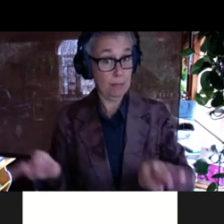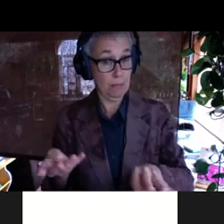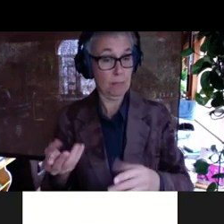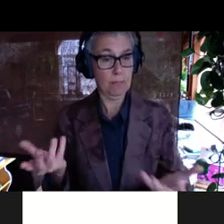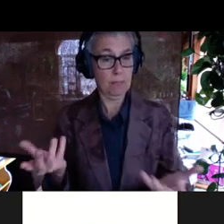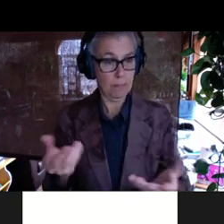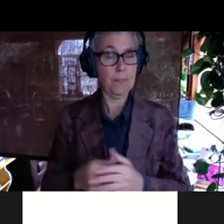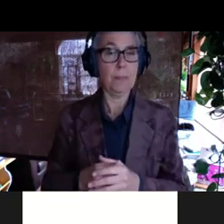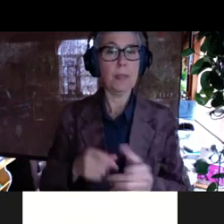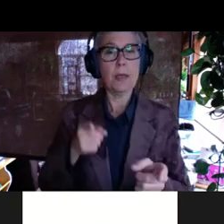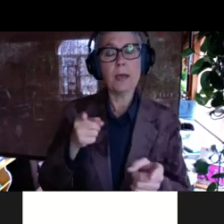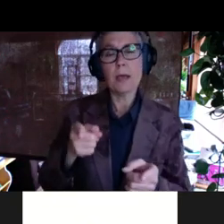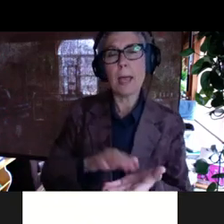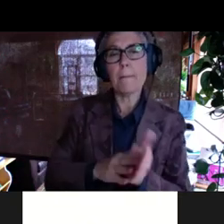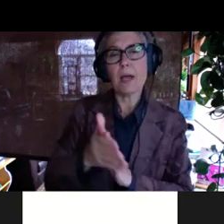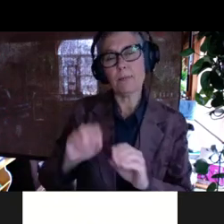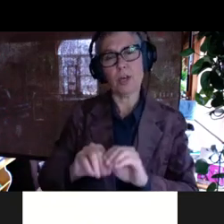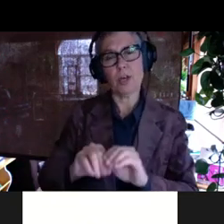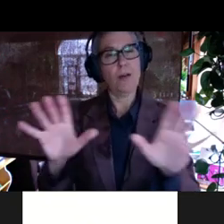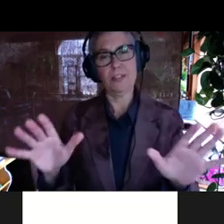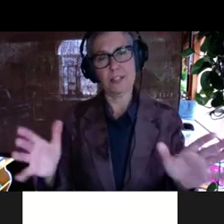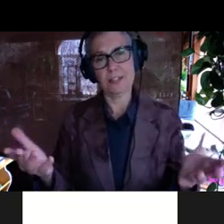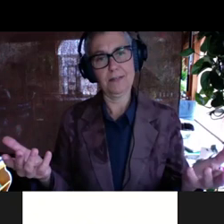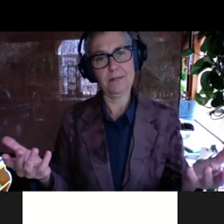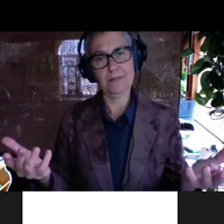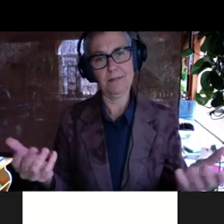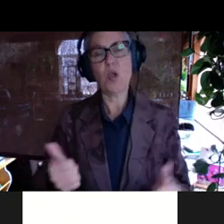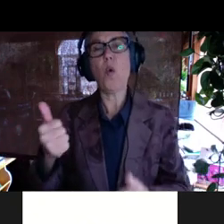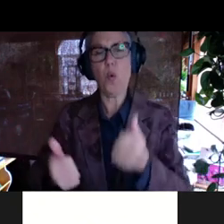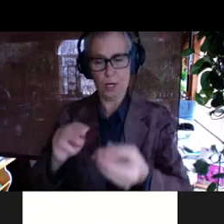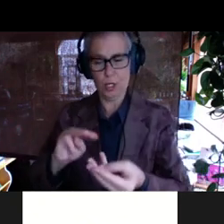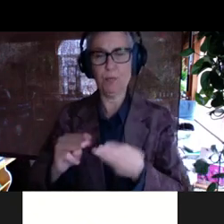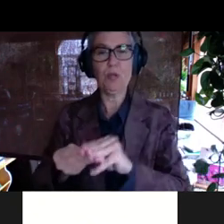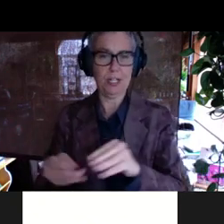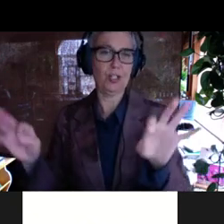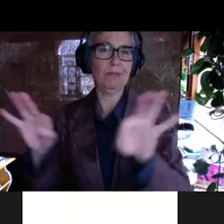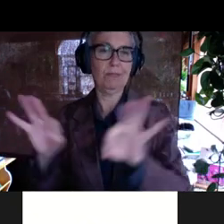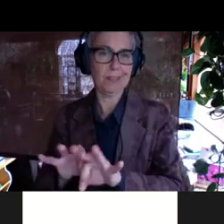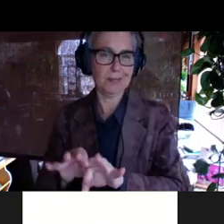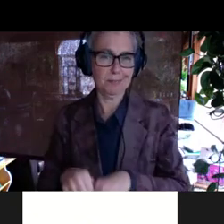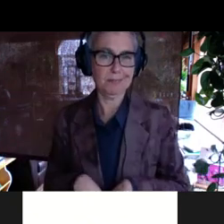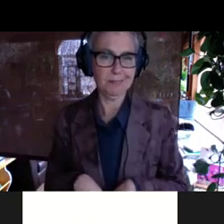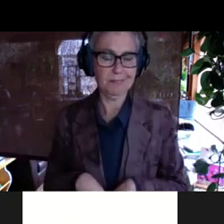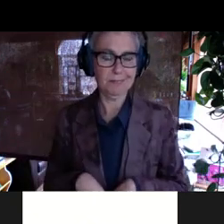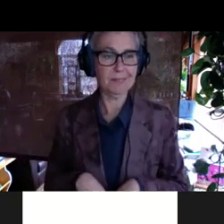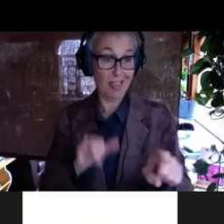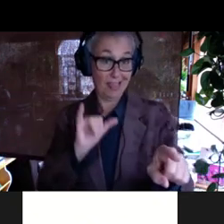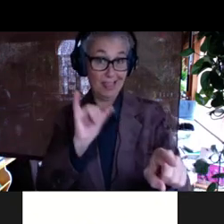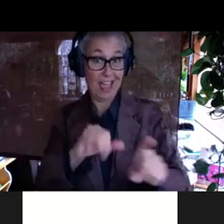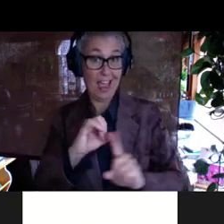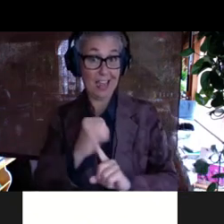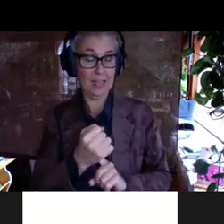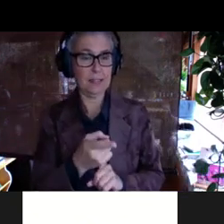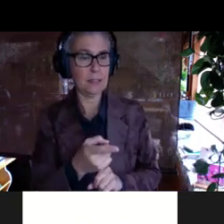uh, it's, it becomes actually really obvious, uh, which mutations matter. So in this case, uh,